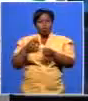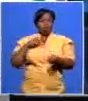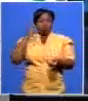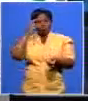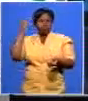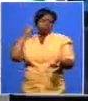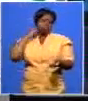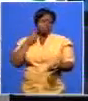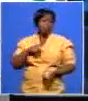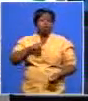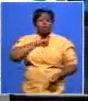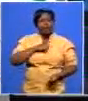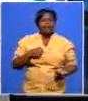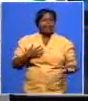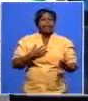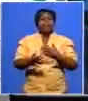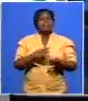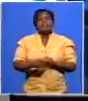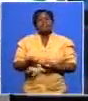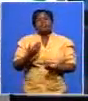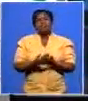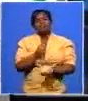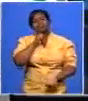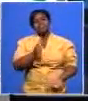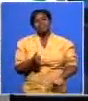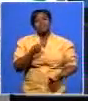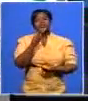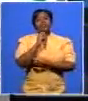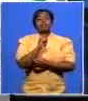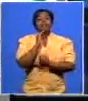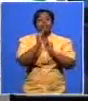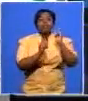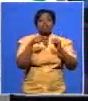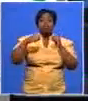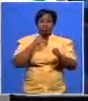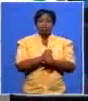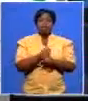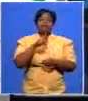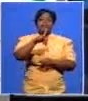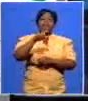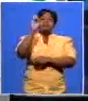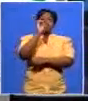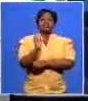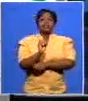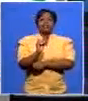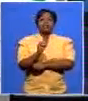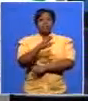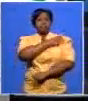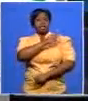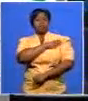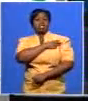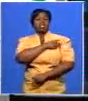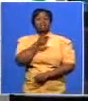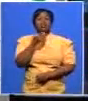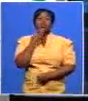say anything in 2011 72 percent of managerial person are in why in the hands of white